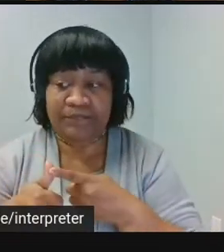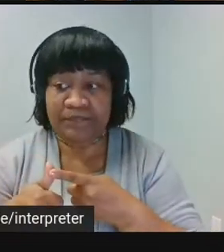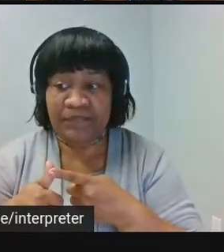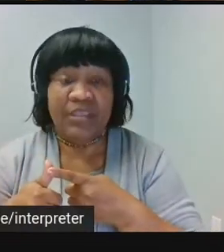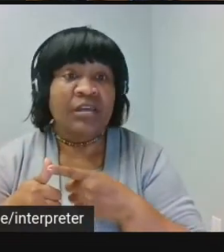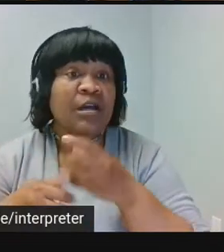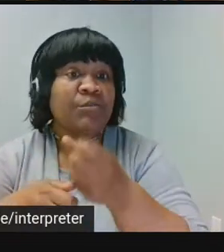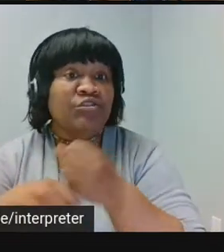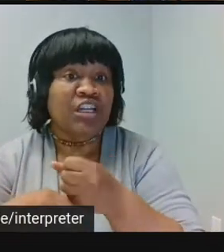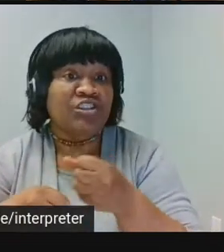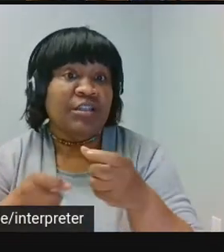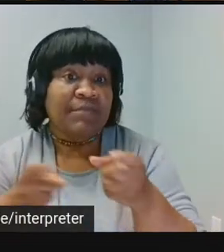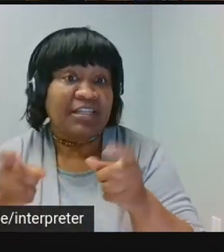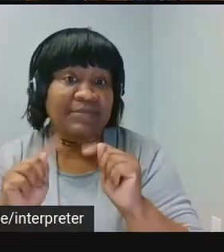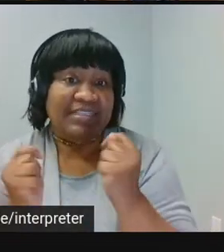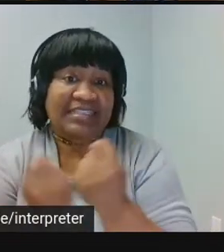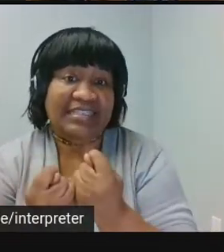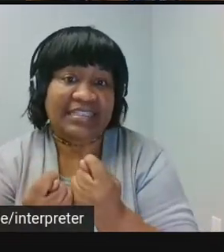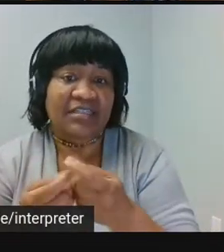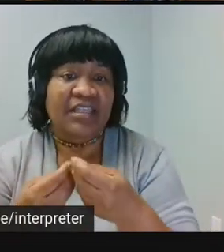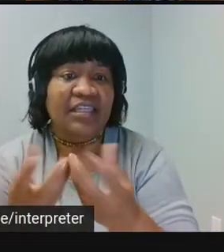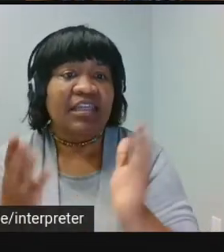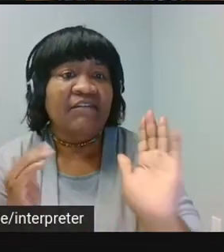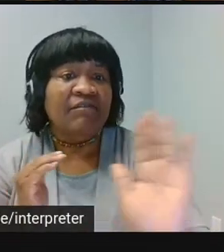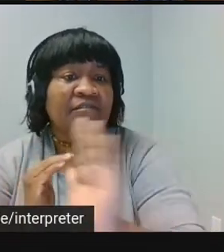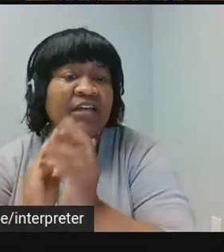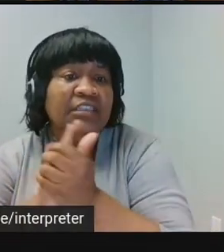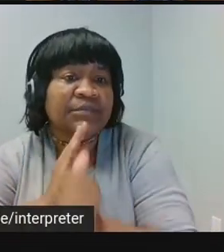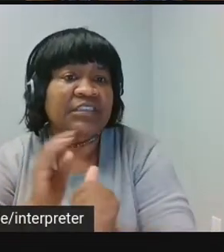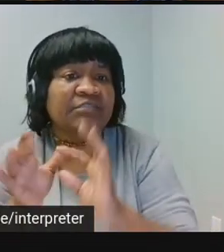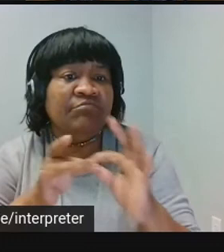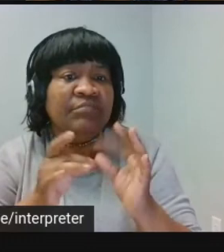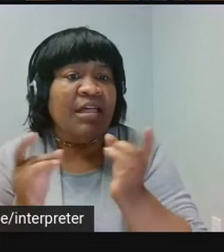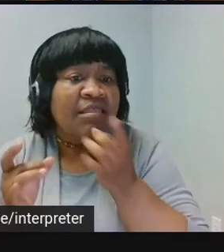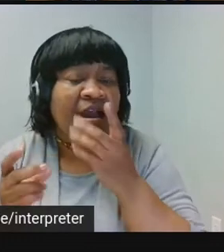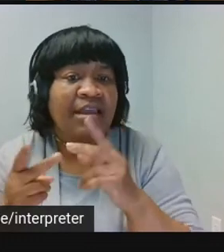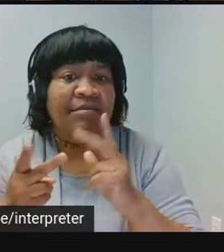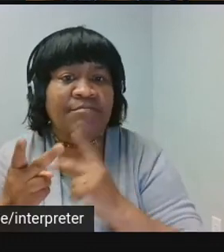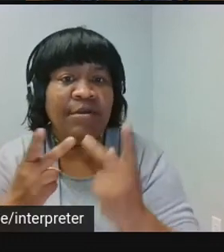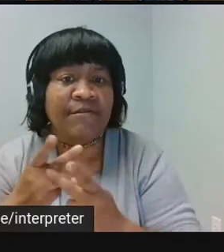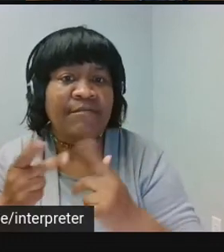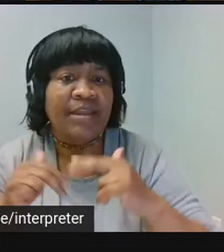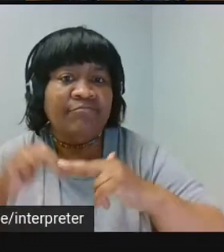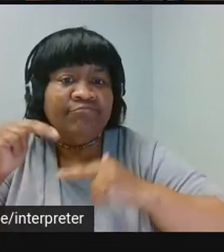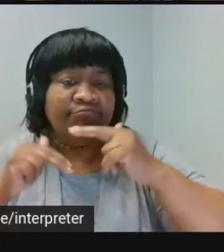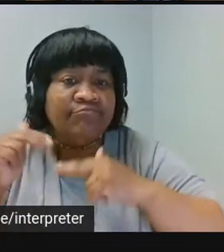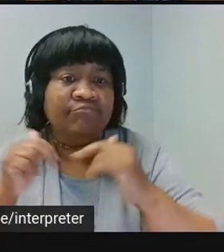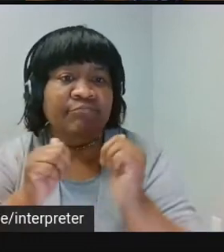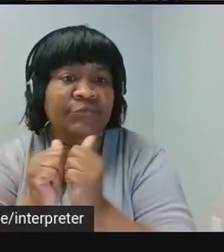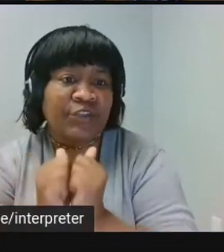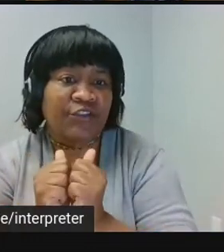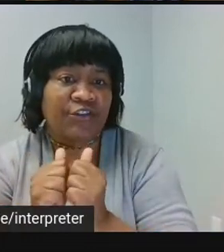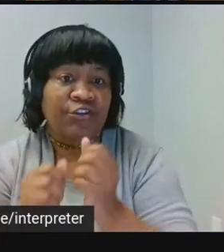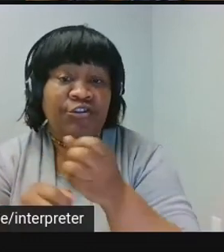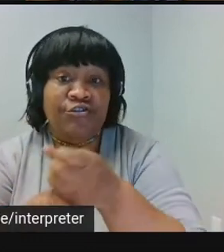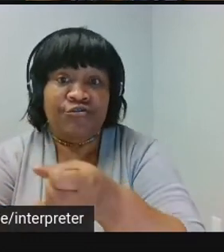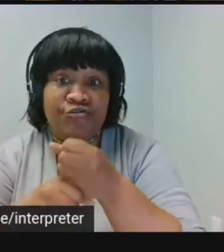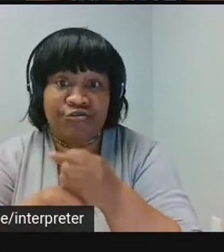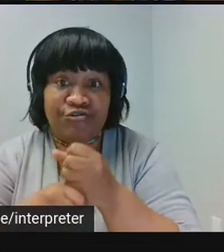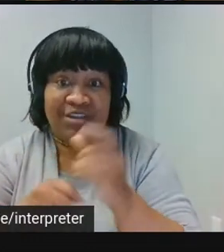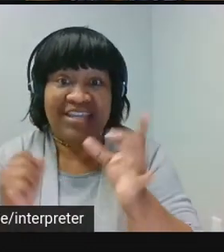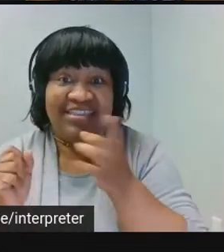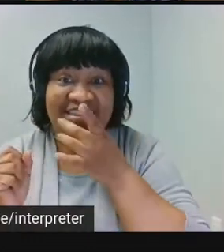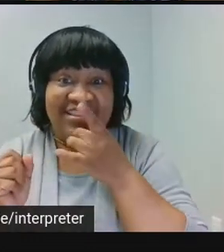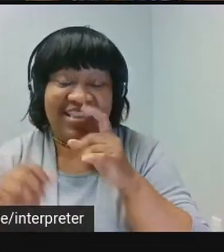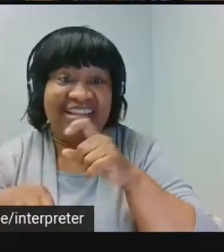a production management team that brings various expertise in lighting, programming, and construction together to create these